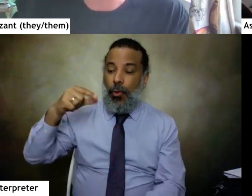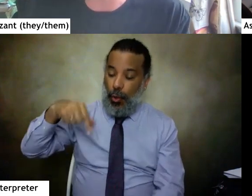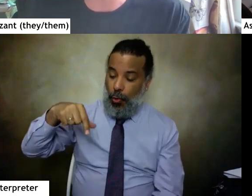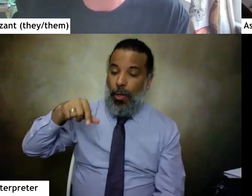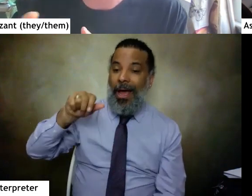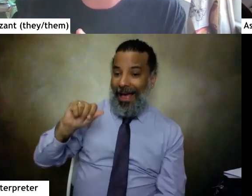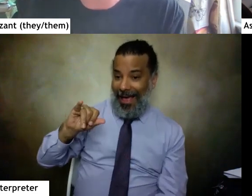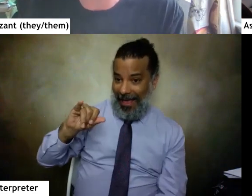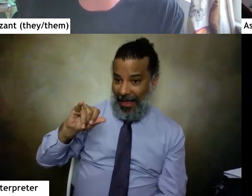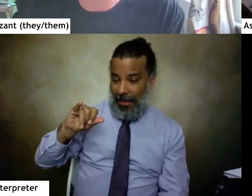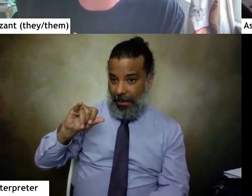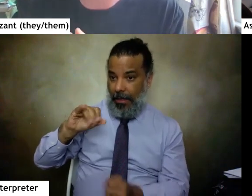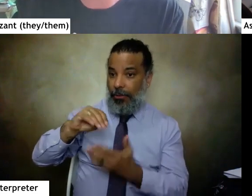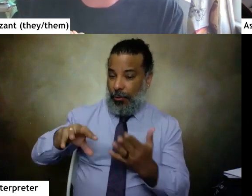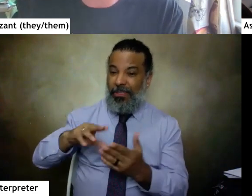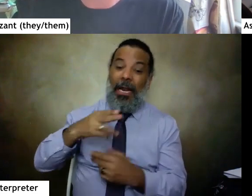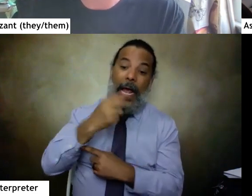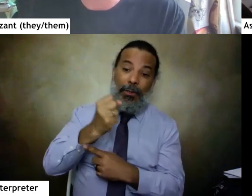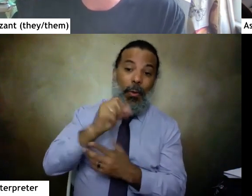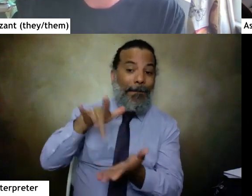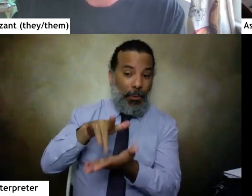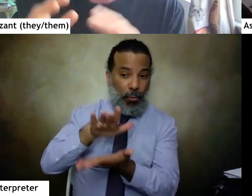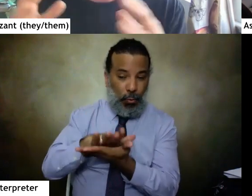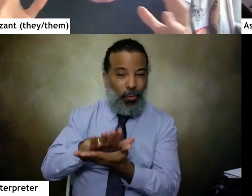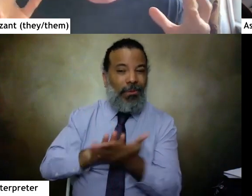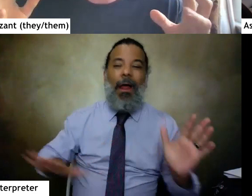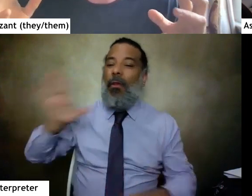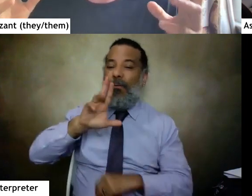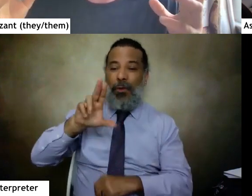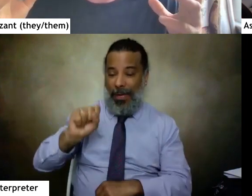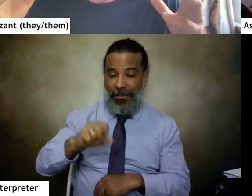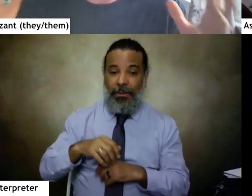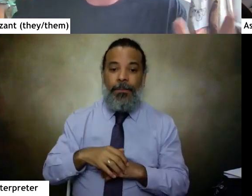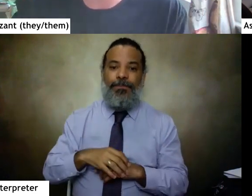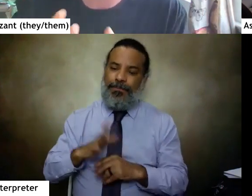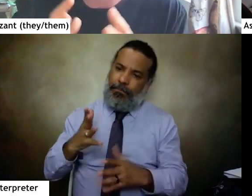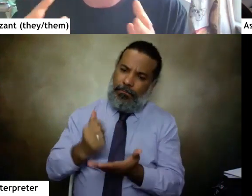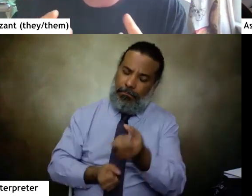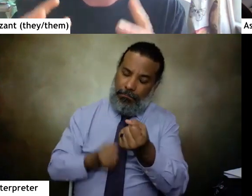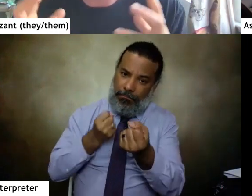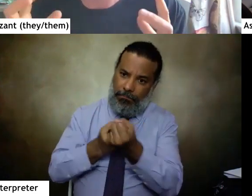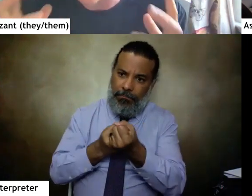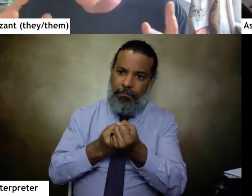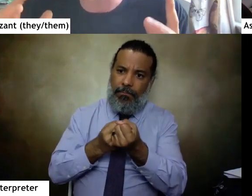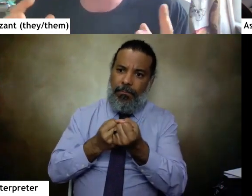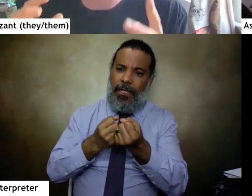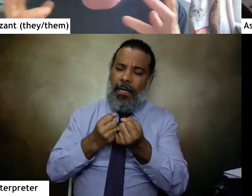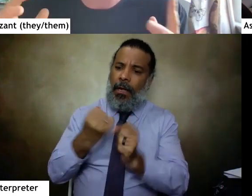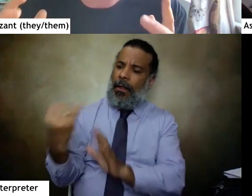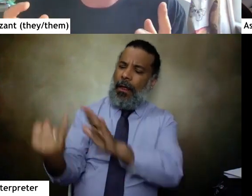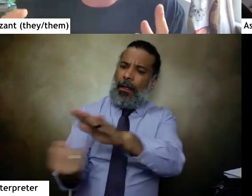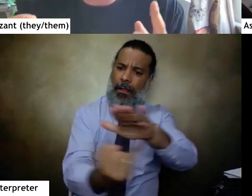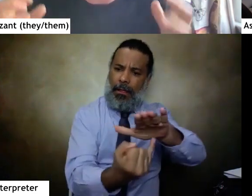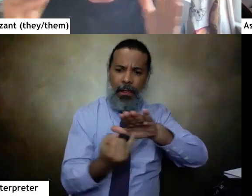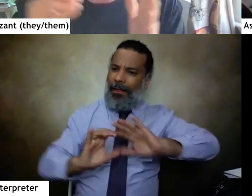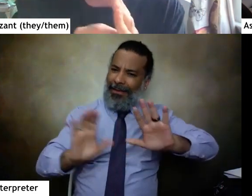in high schools and middle schools across the country. So we wanted to help break the isolation of so